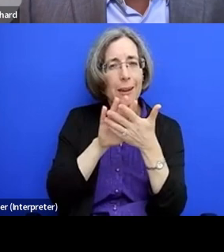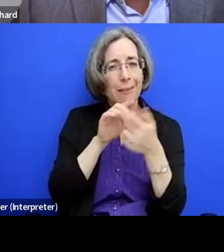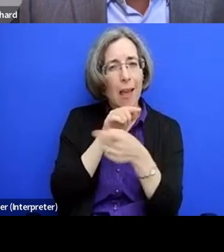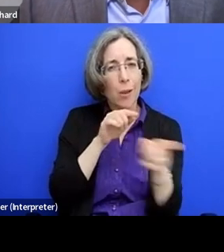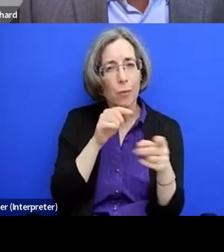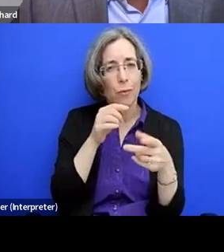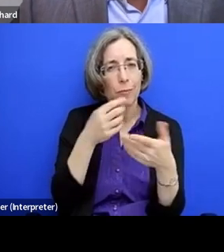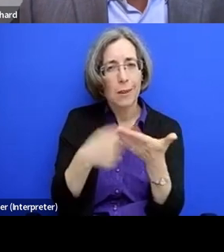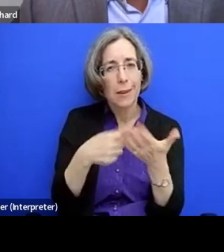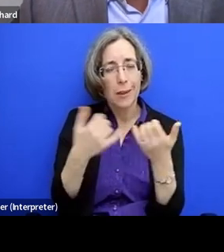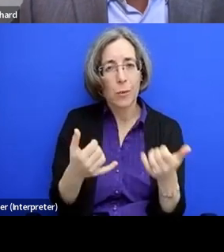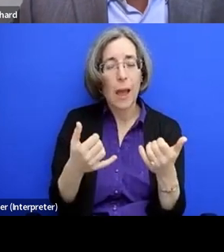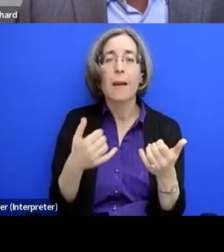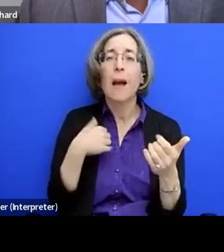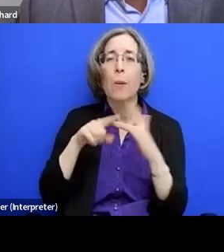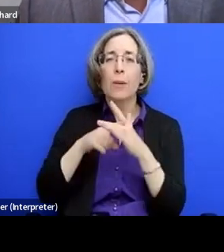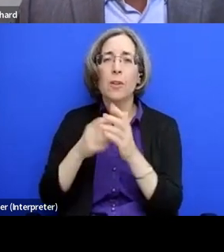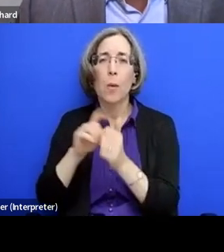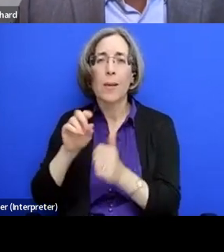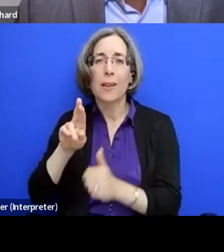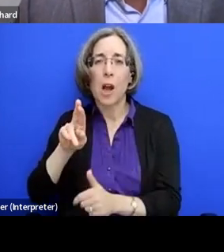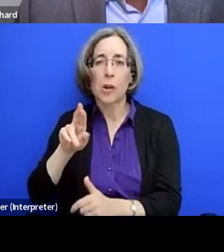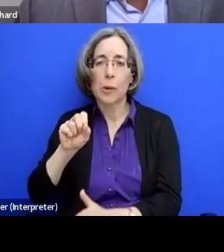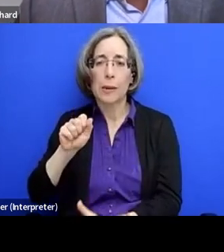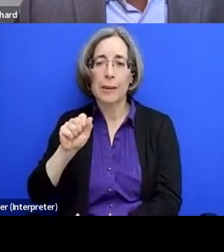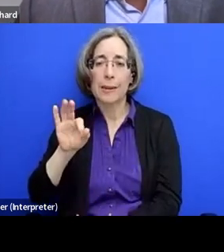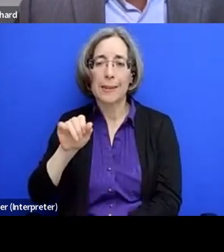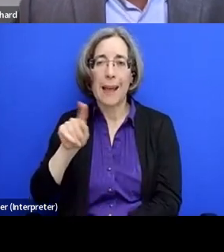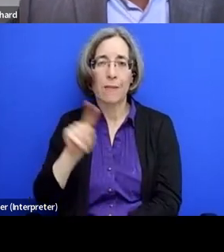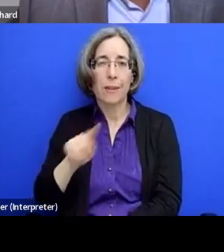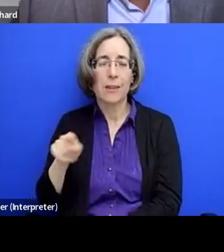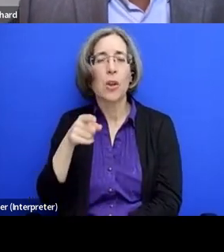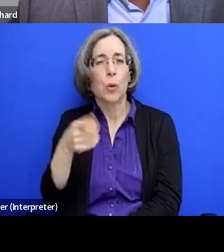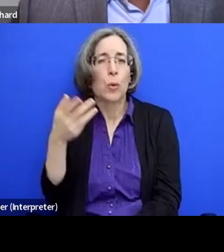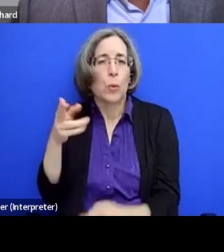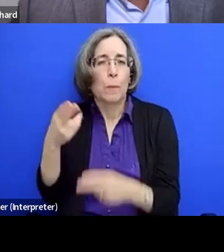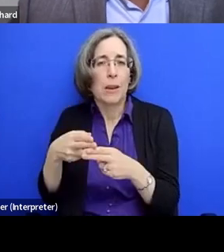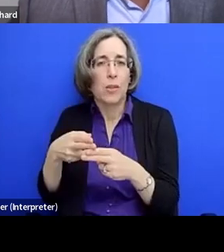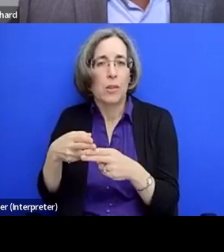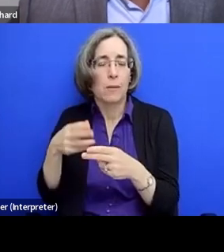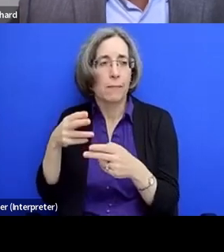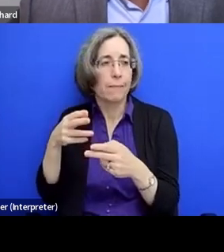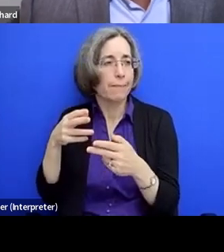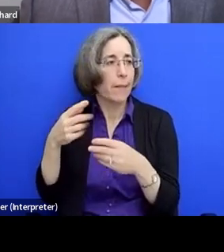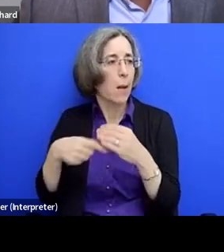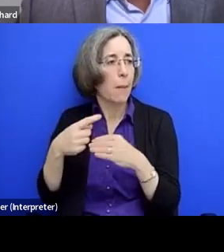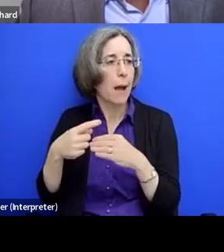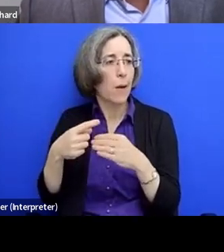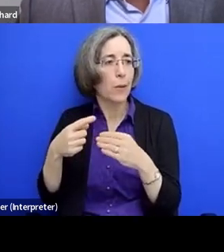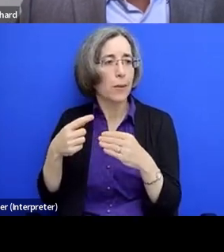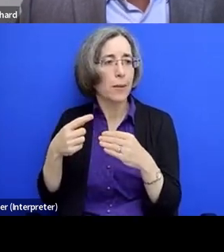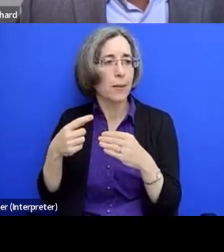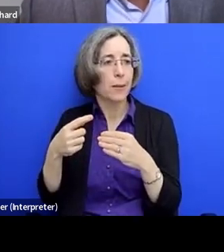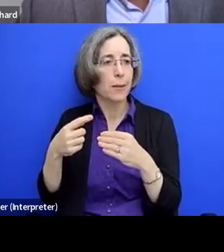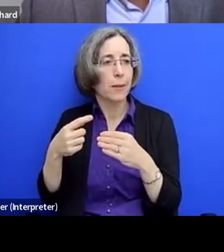I'll start with Dr. Safitz because you sort of alluded to this a little bit when you talked about, you know, the, the many, you know, taking a step back